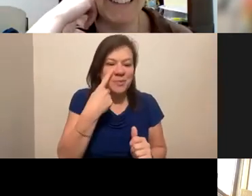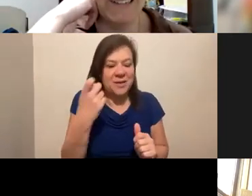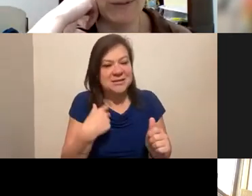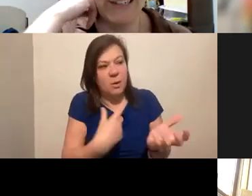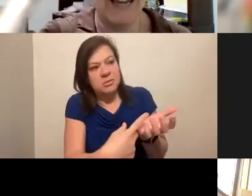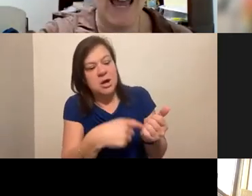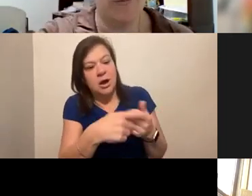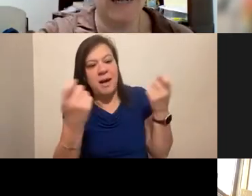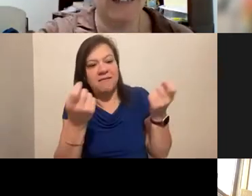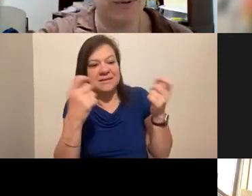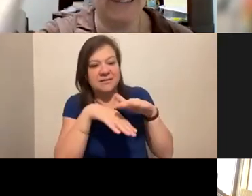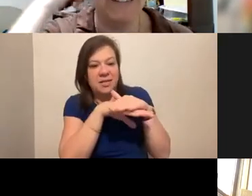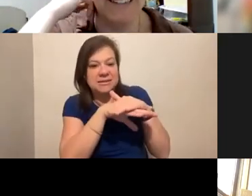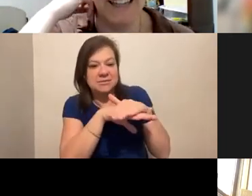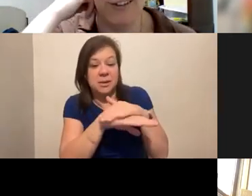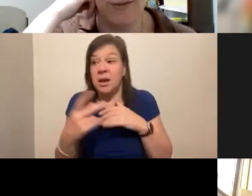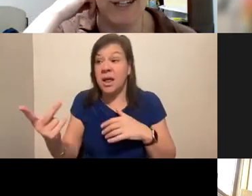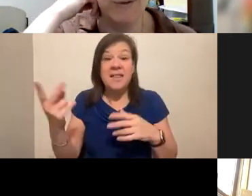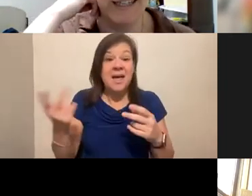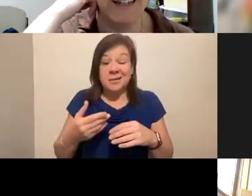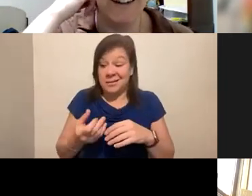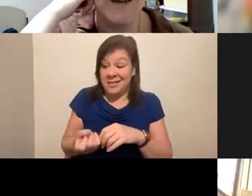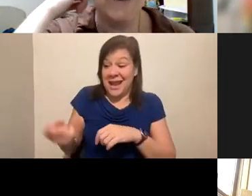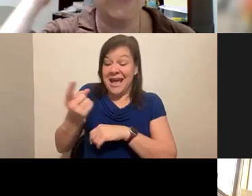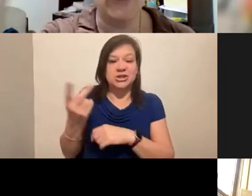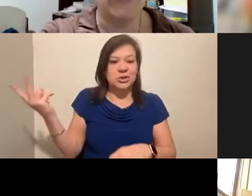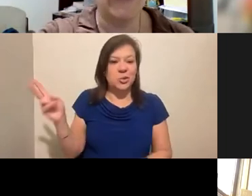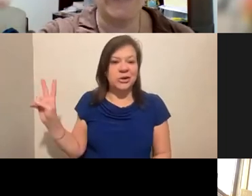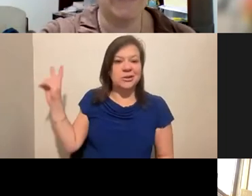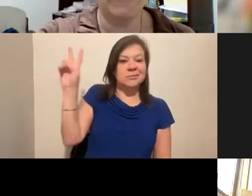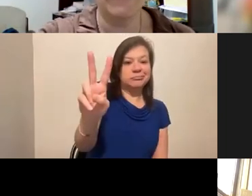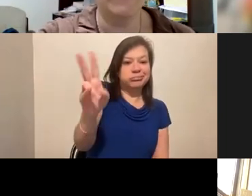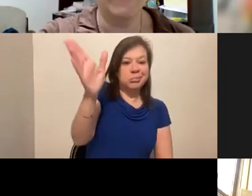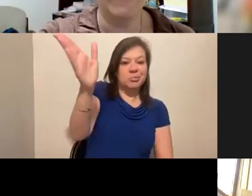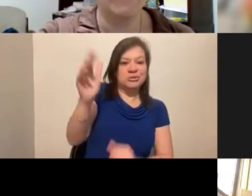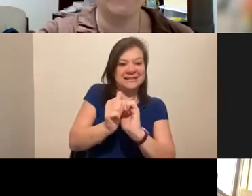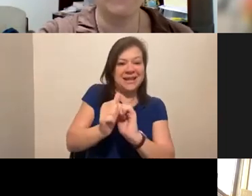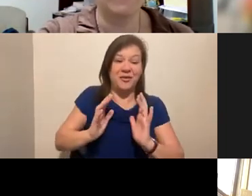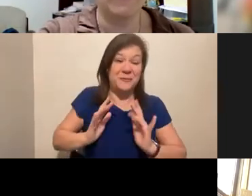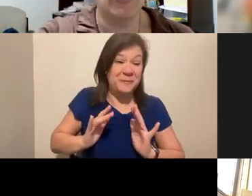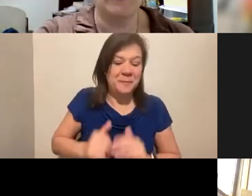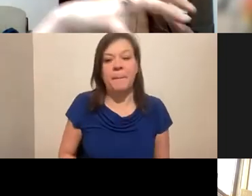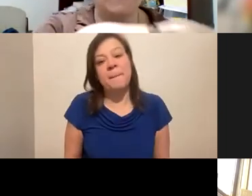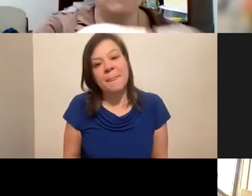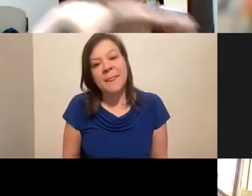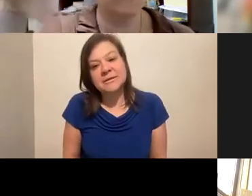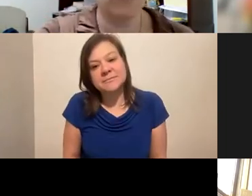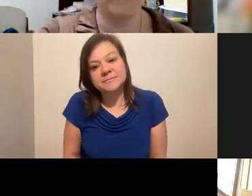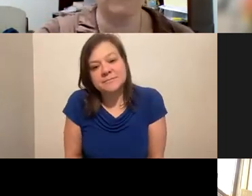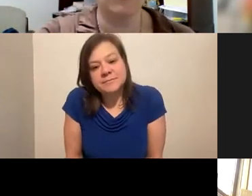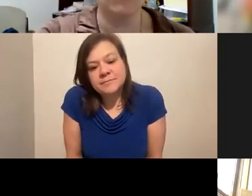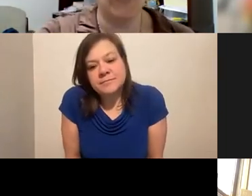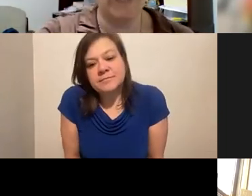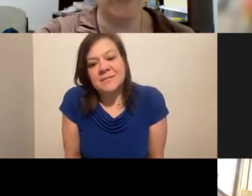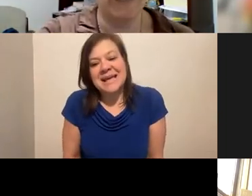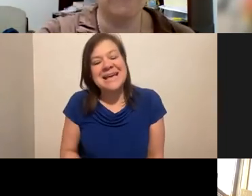festival accessibility. And we ended up presenting together the following year. So there's, you know, it's not just the